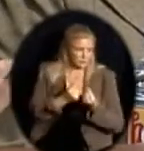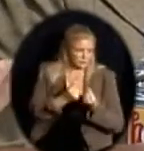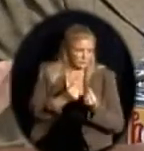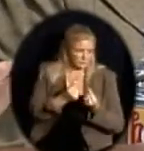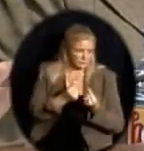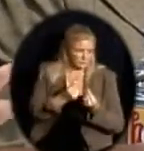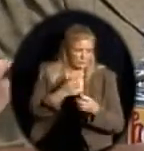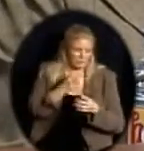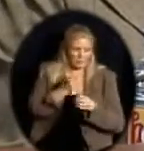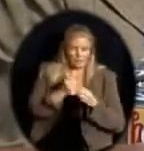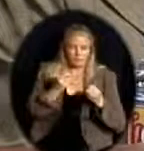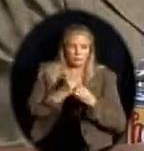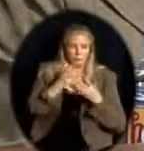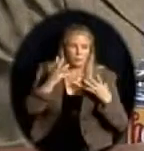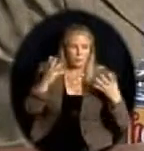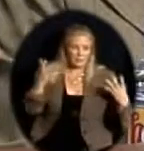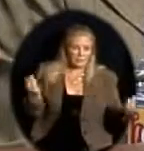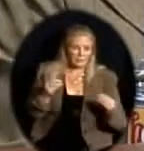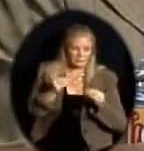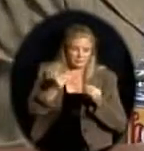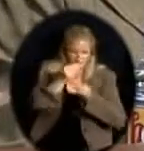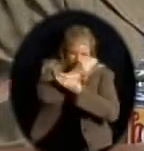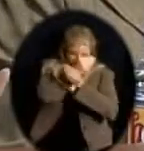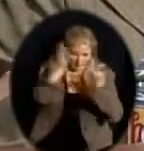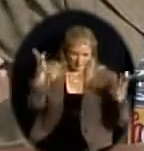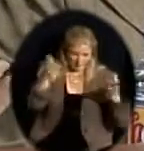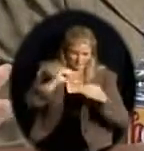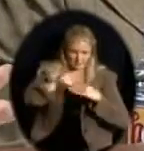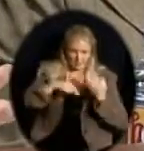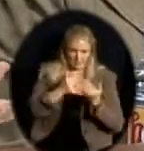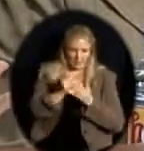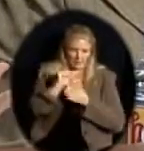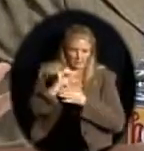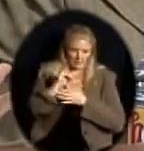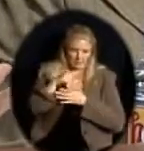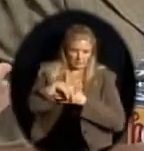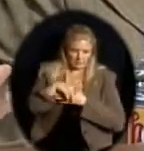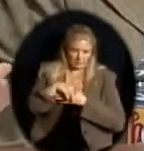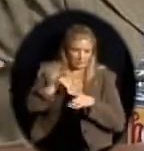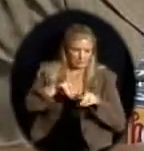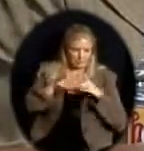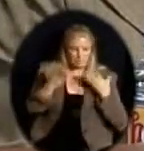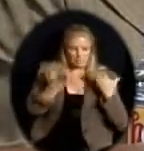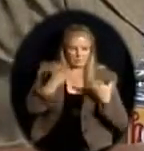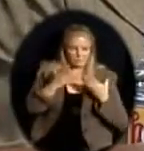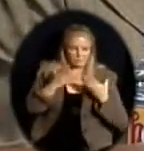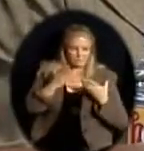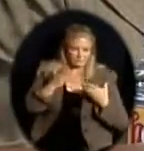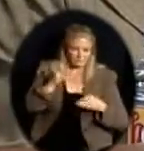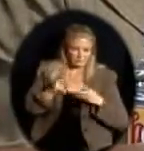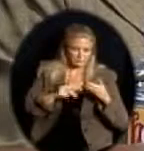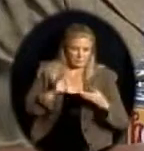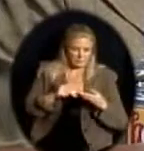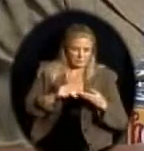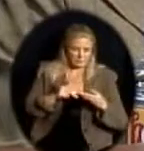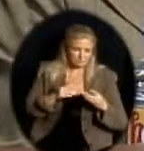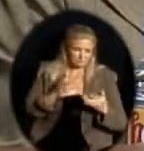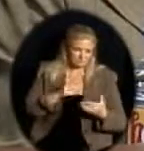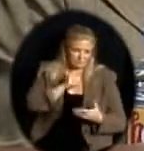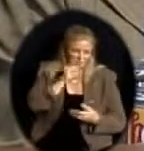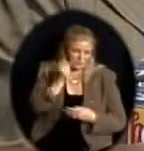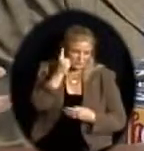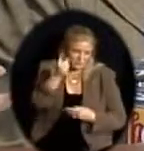Child Left Behind, about meeting AYP, and yet the understanding of the public may be not where we want it to be yet. So